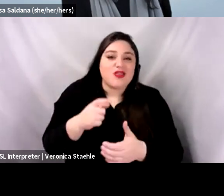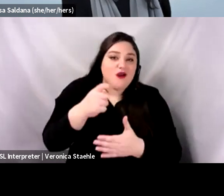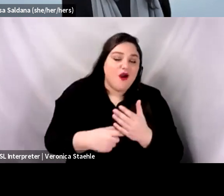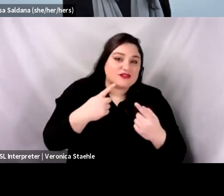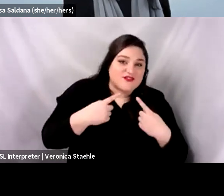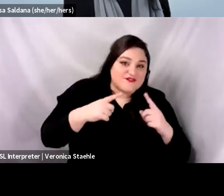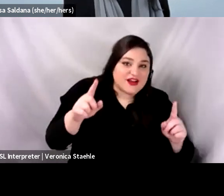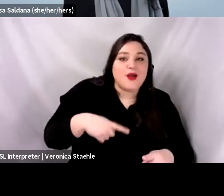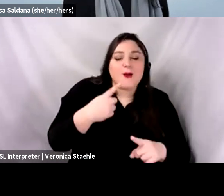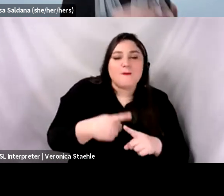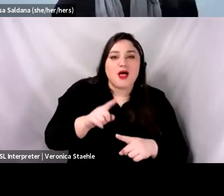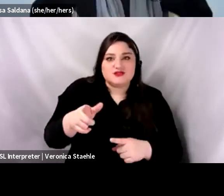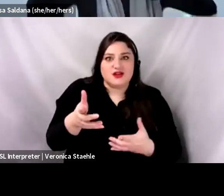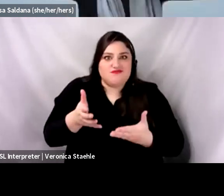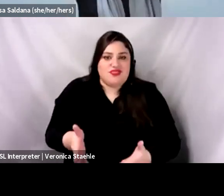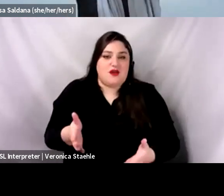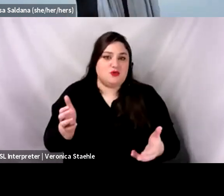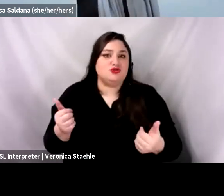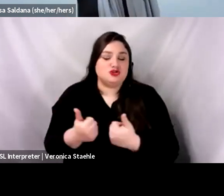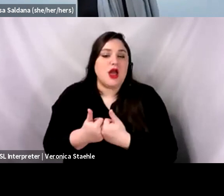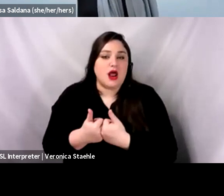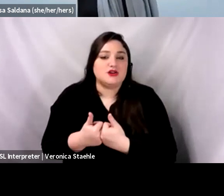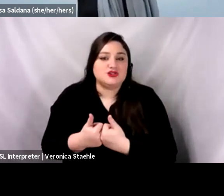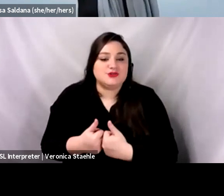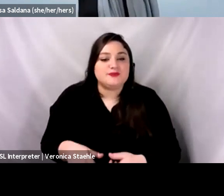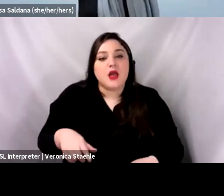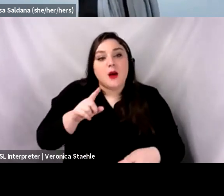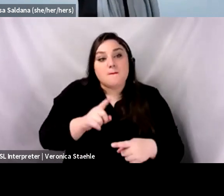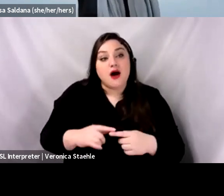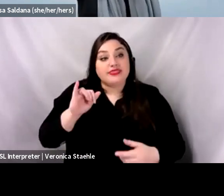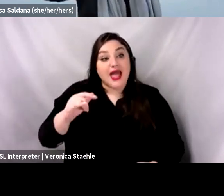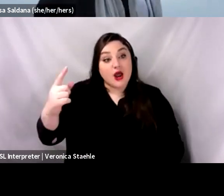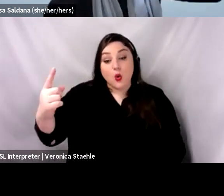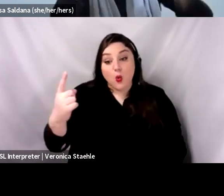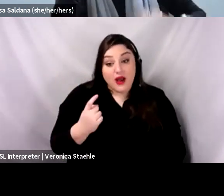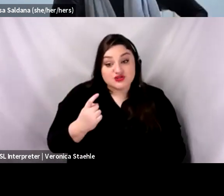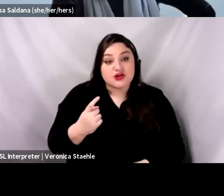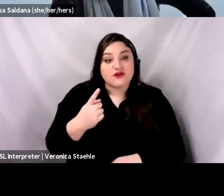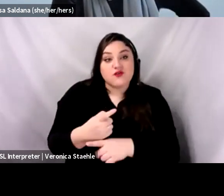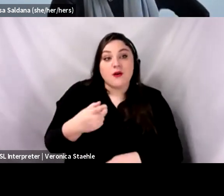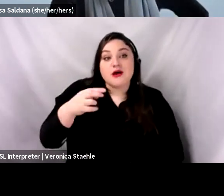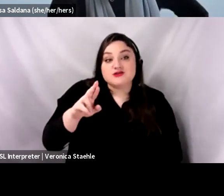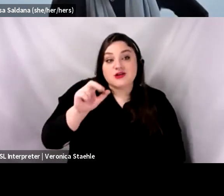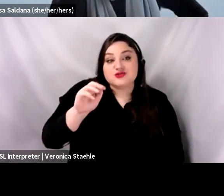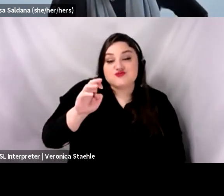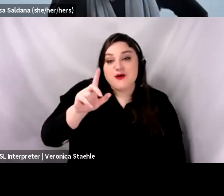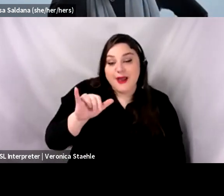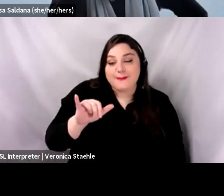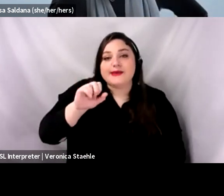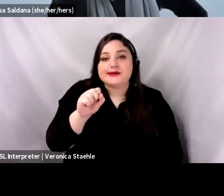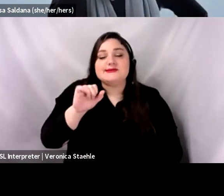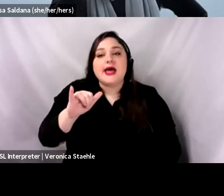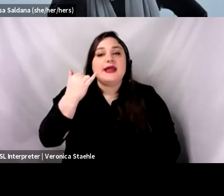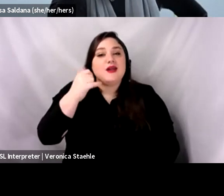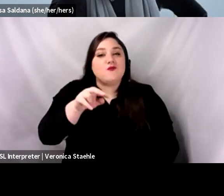of address the question that I think, um, Edmund is raising is, is I think there's a couple of ways to look at it. When you're looking at